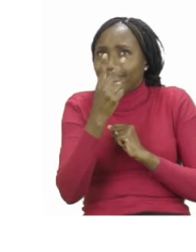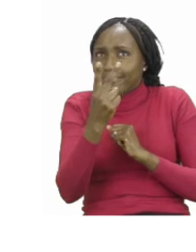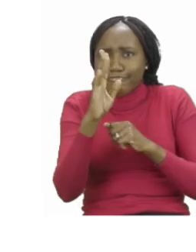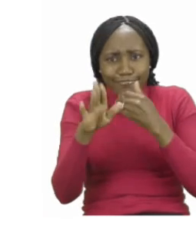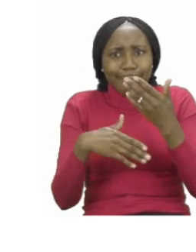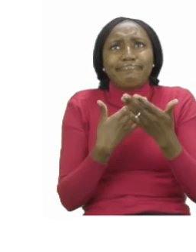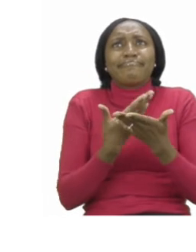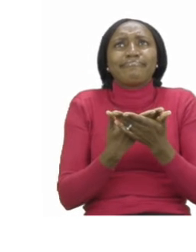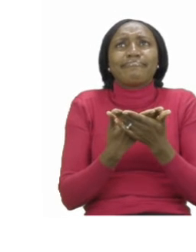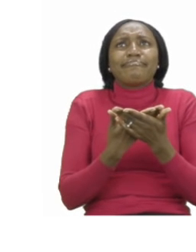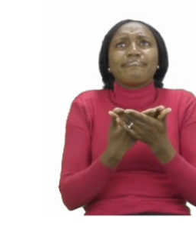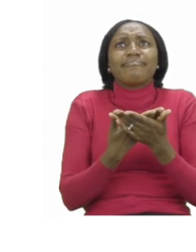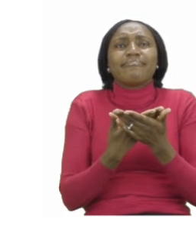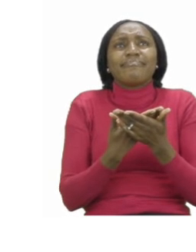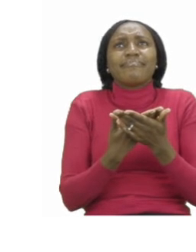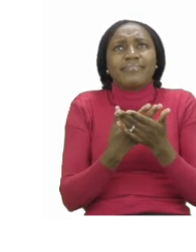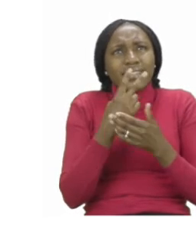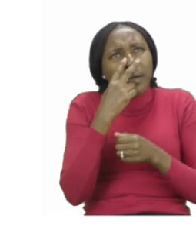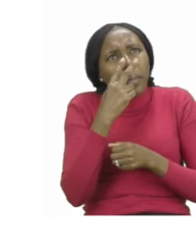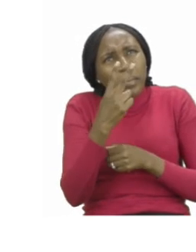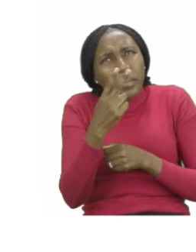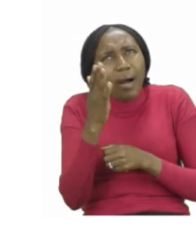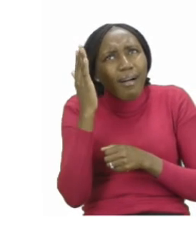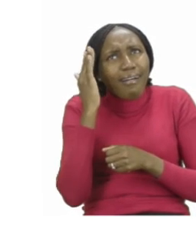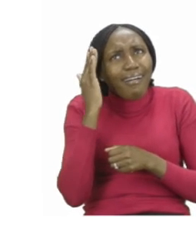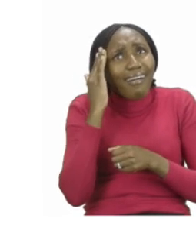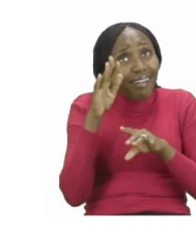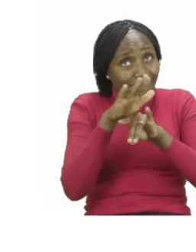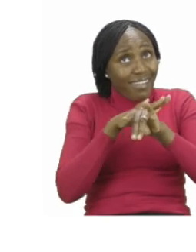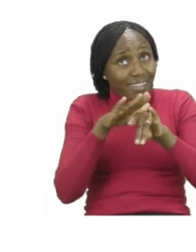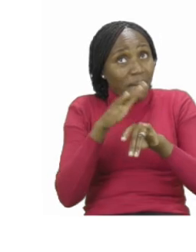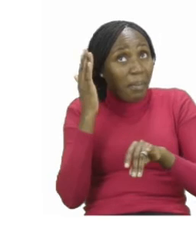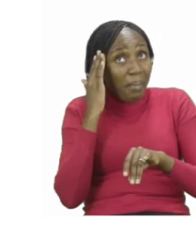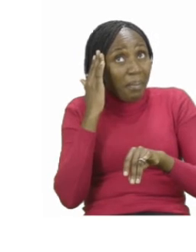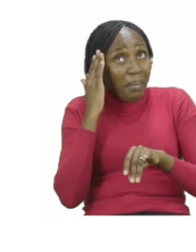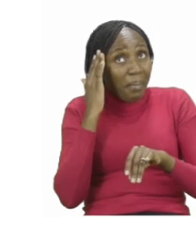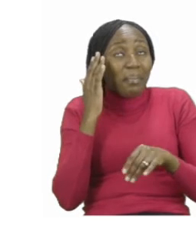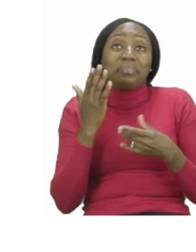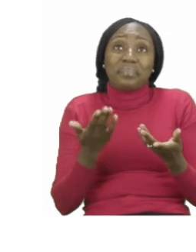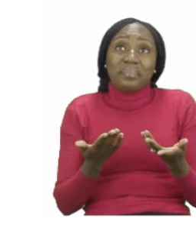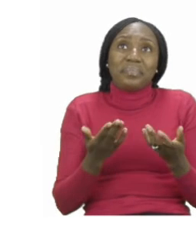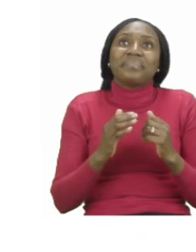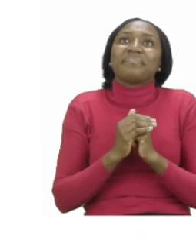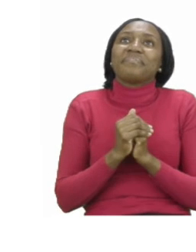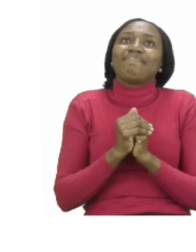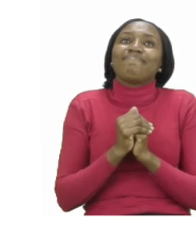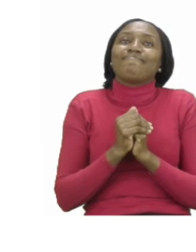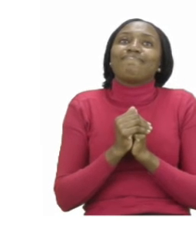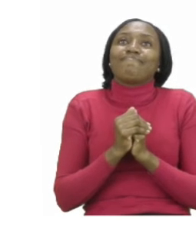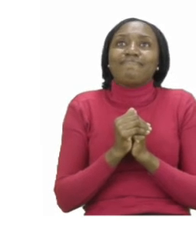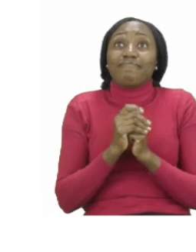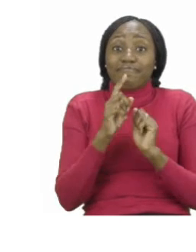and see if you recognize these animals. Now on the board